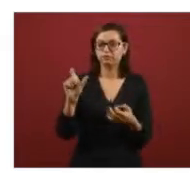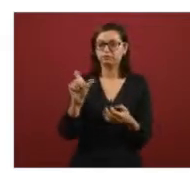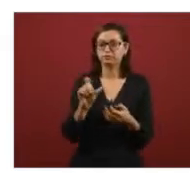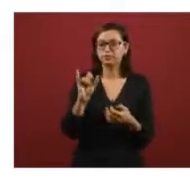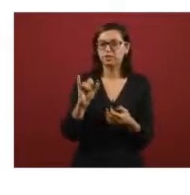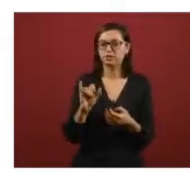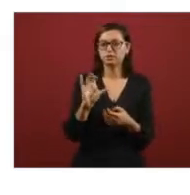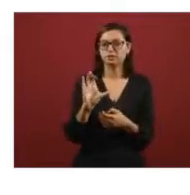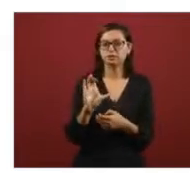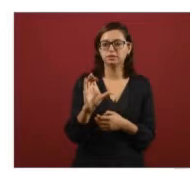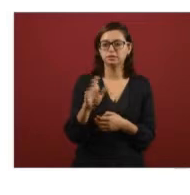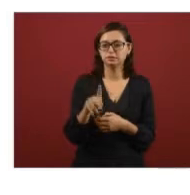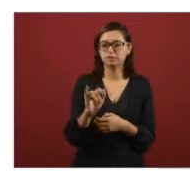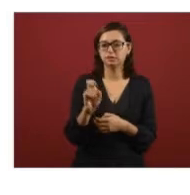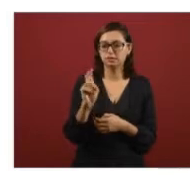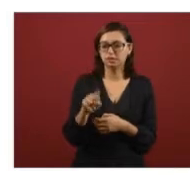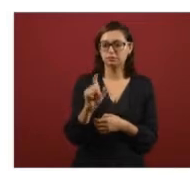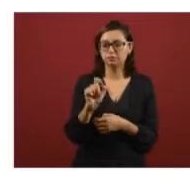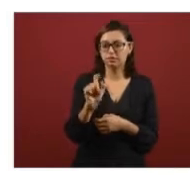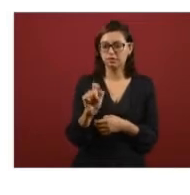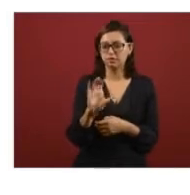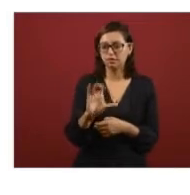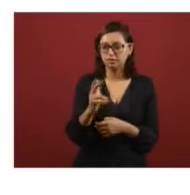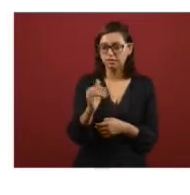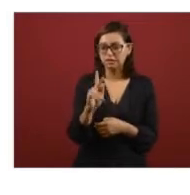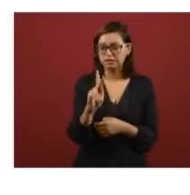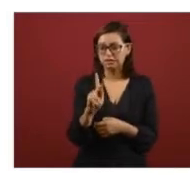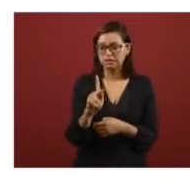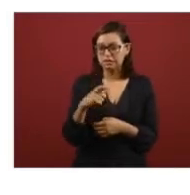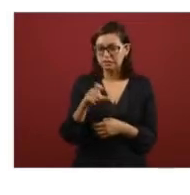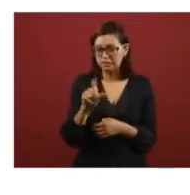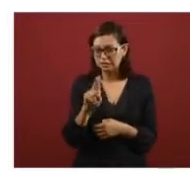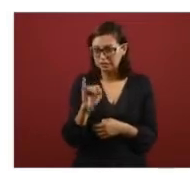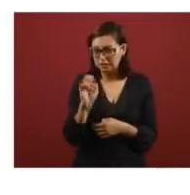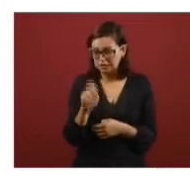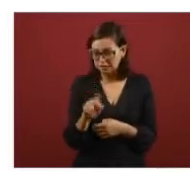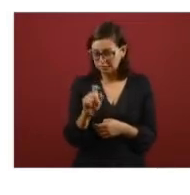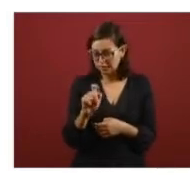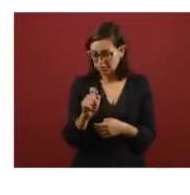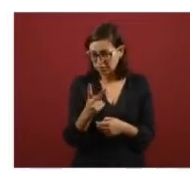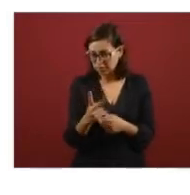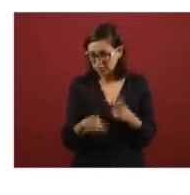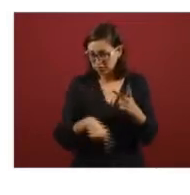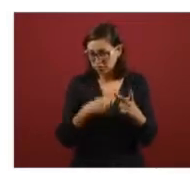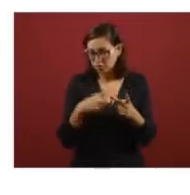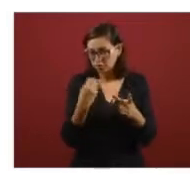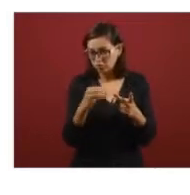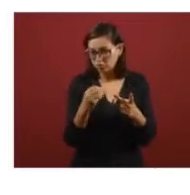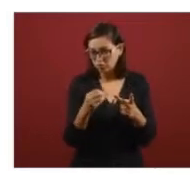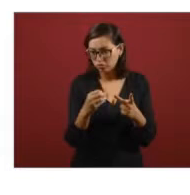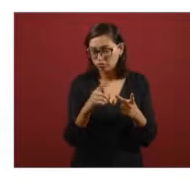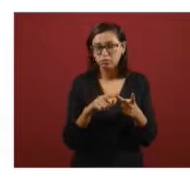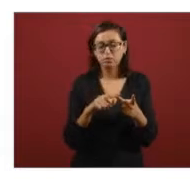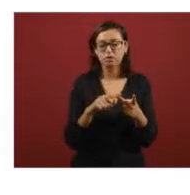Chiquin 22 will start and then October they'll start Civics 1